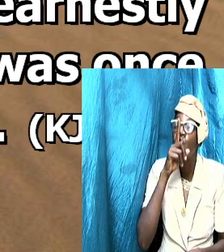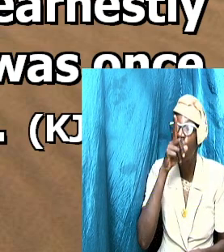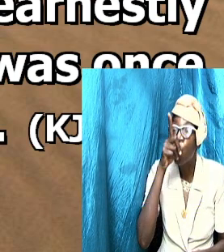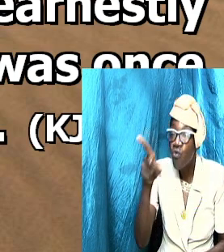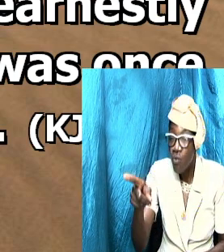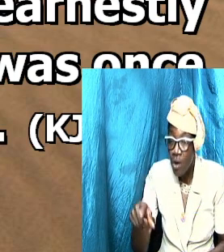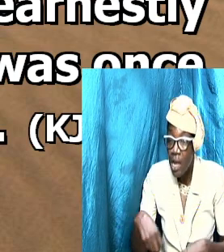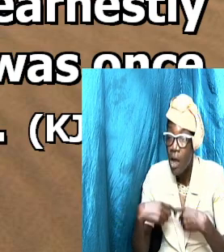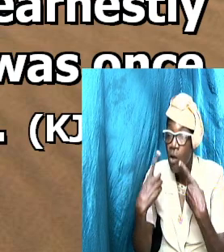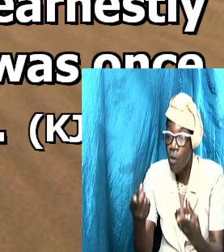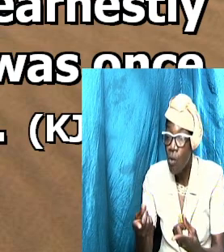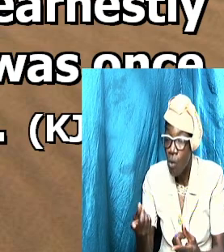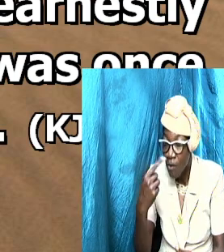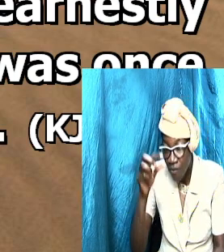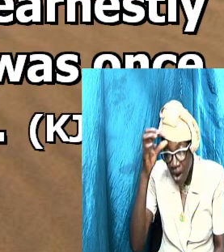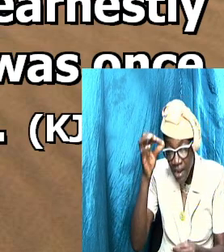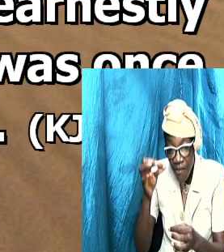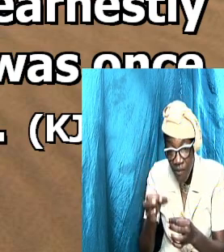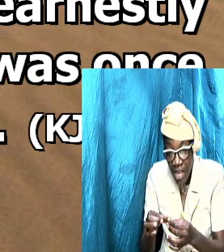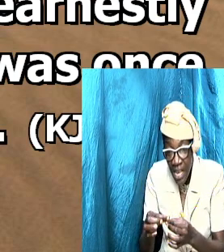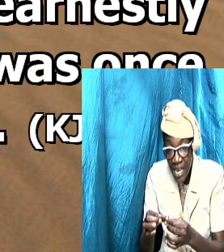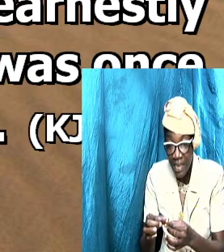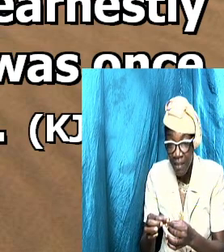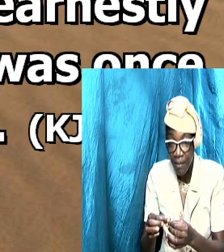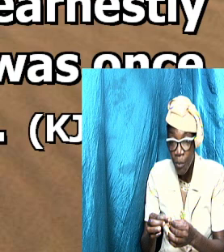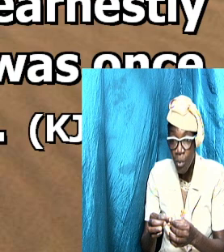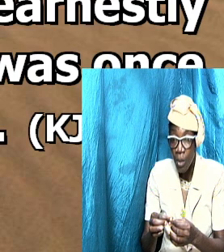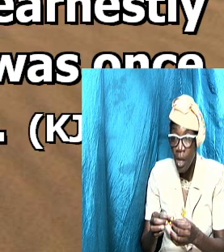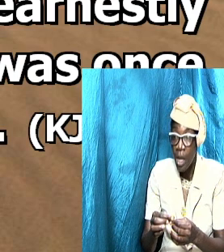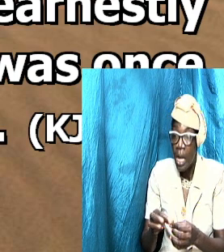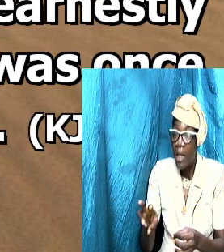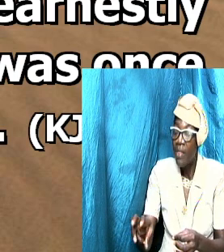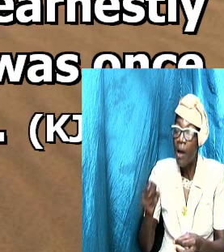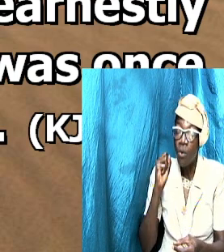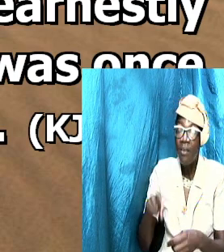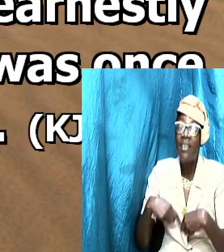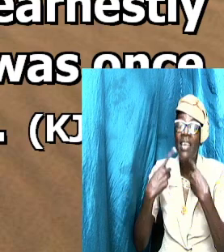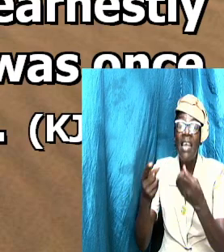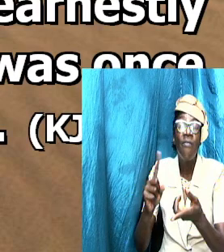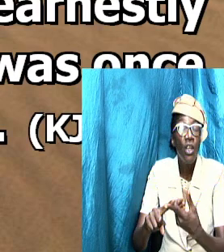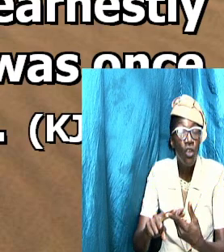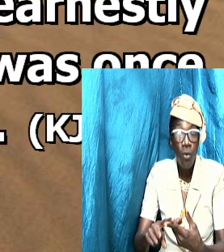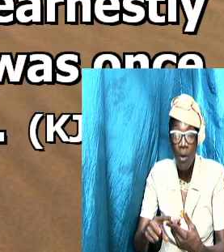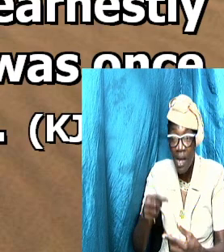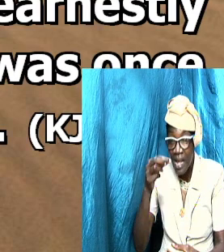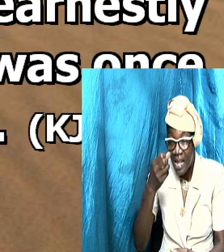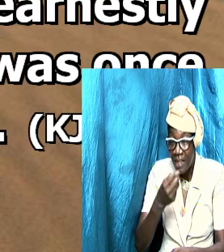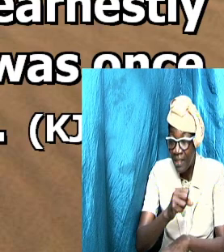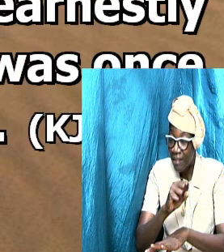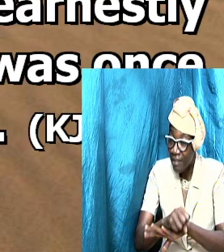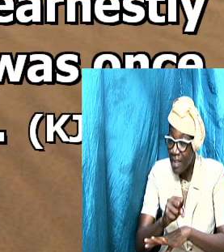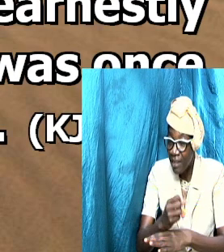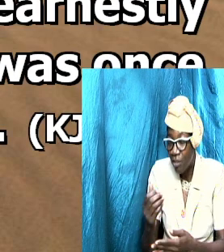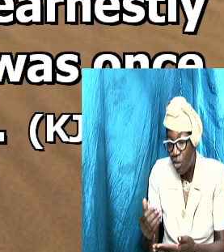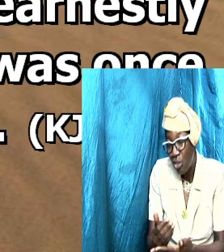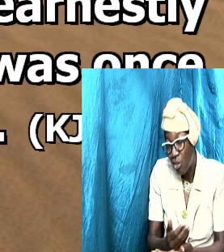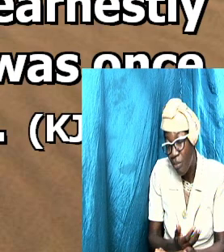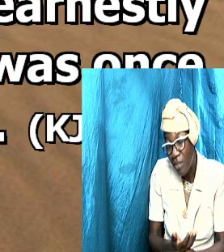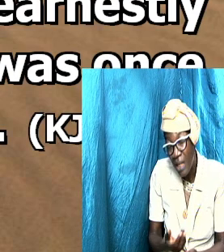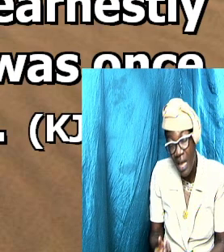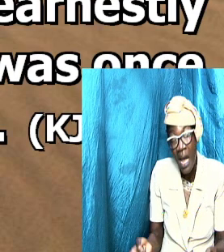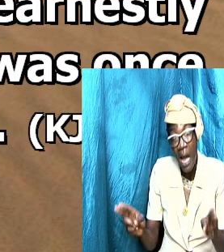faith which was once delivered to the saints something seemed to have happened something seemed to have come into